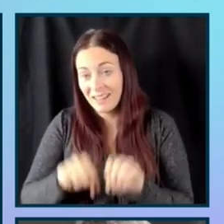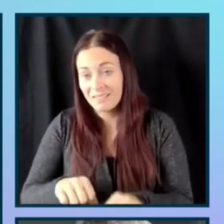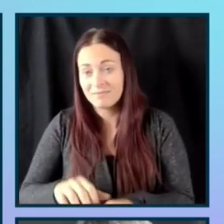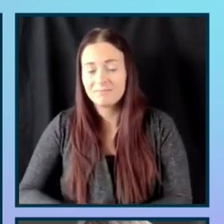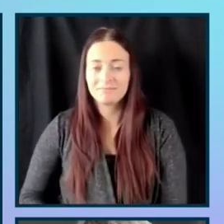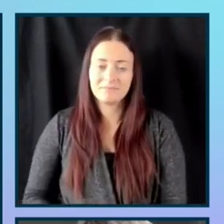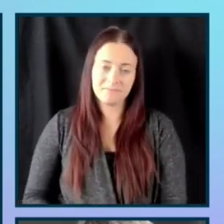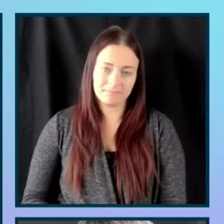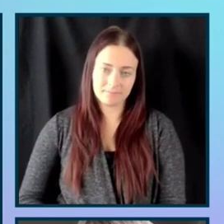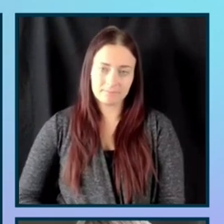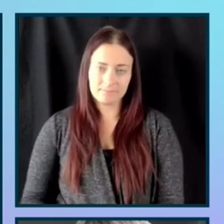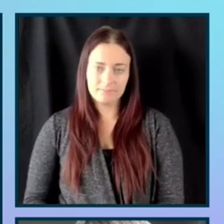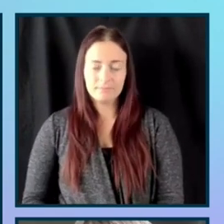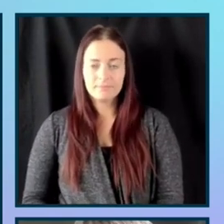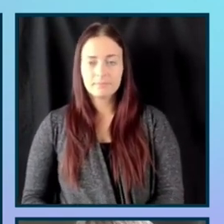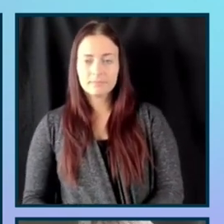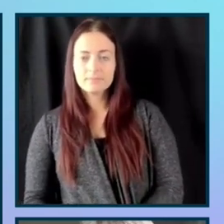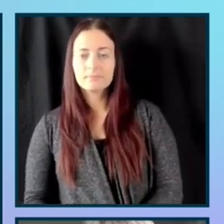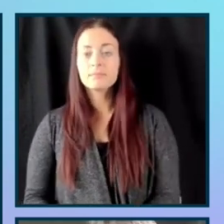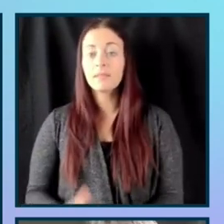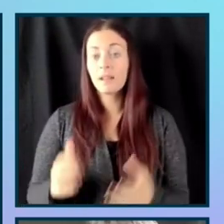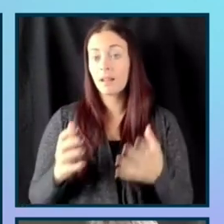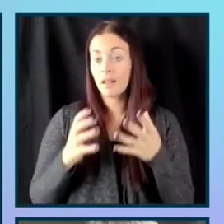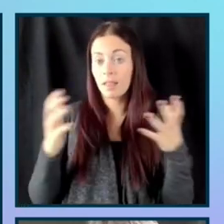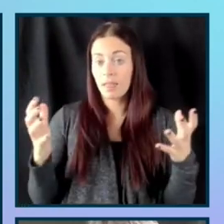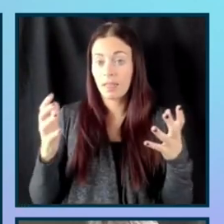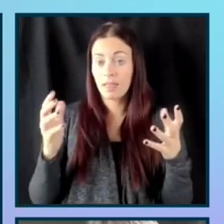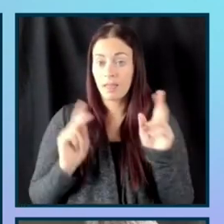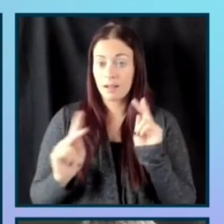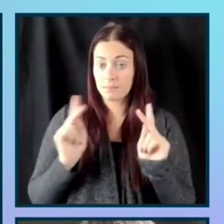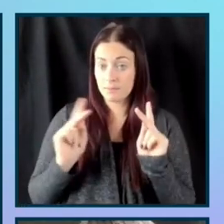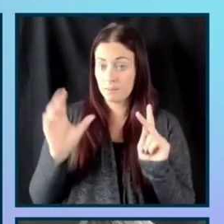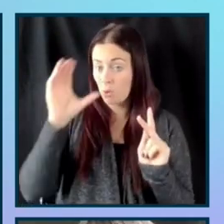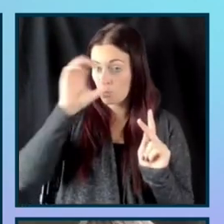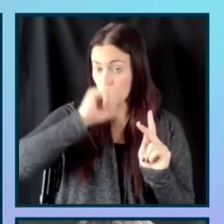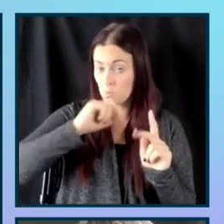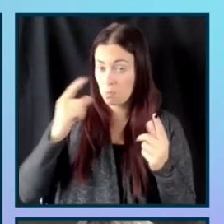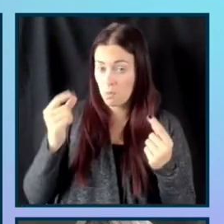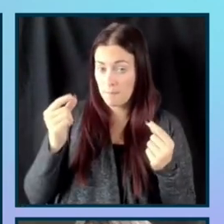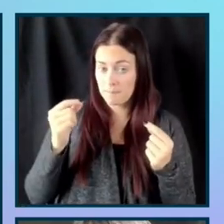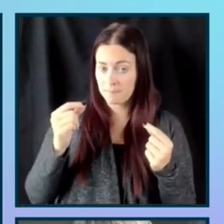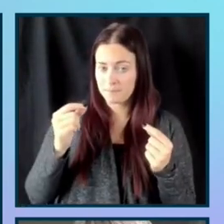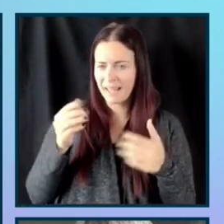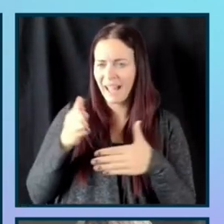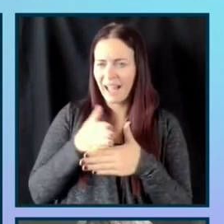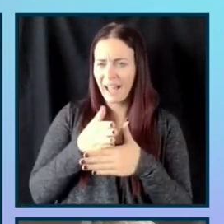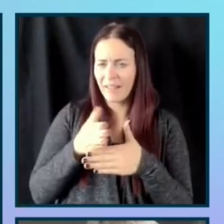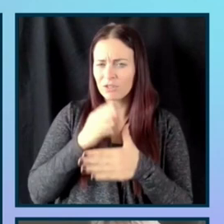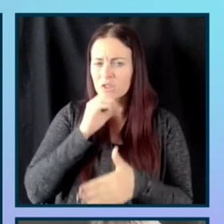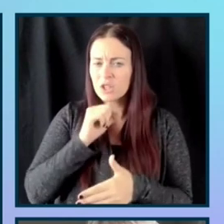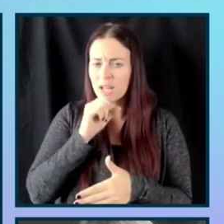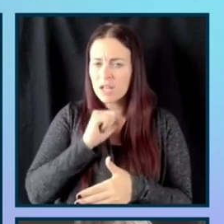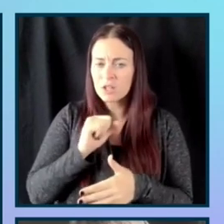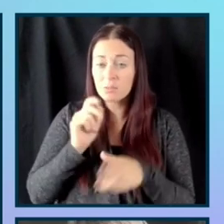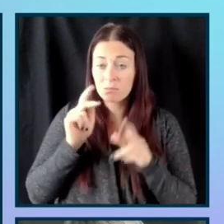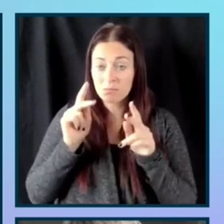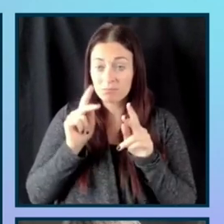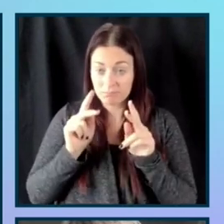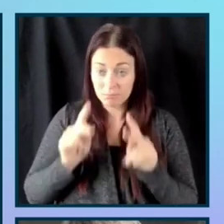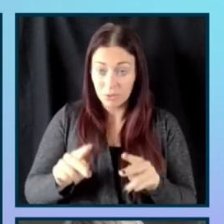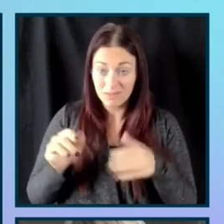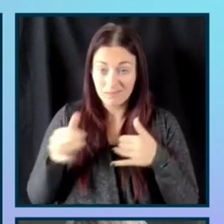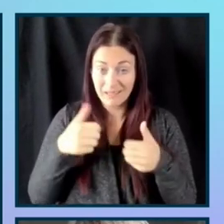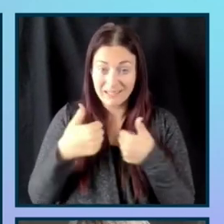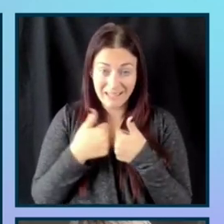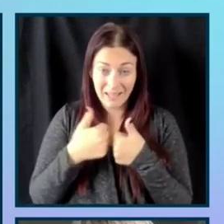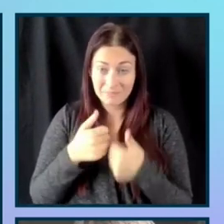So what a lot of people will assume is that the average gamer is 16 years old, which is not at